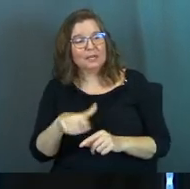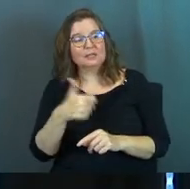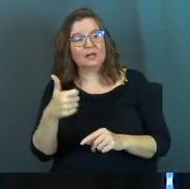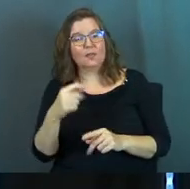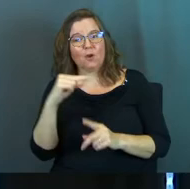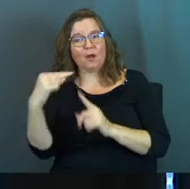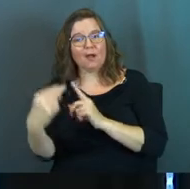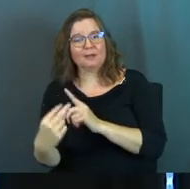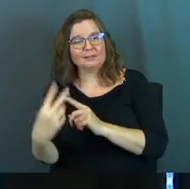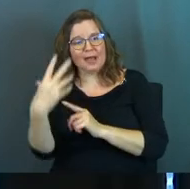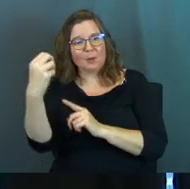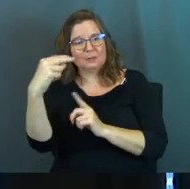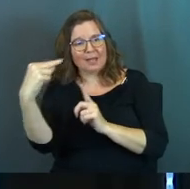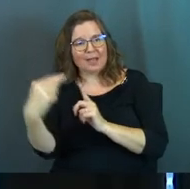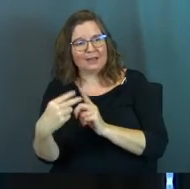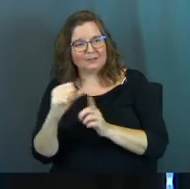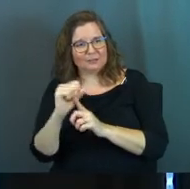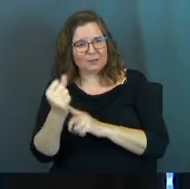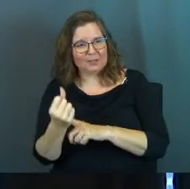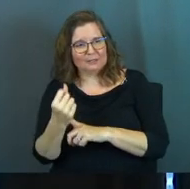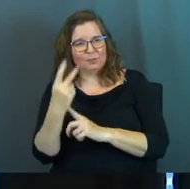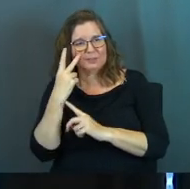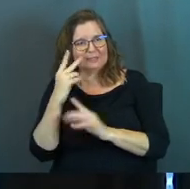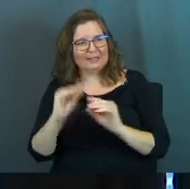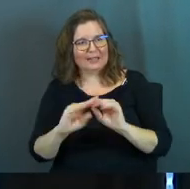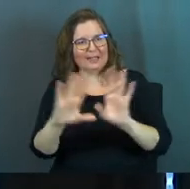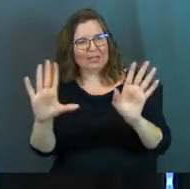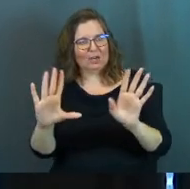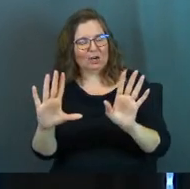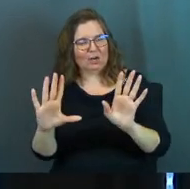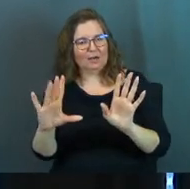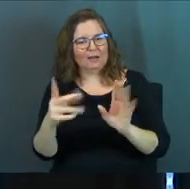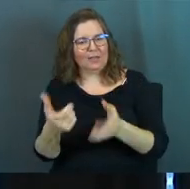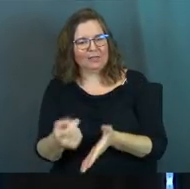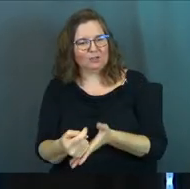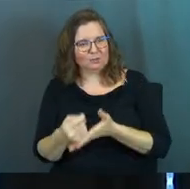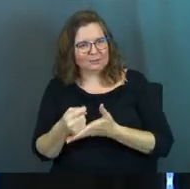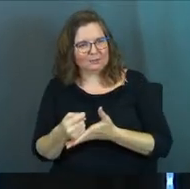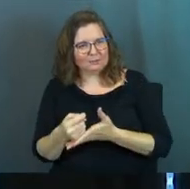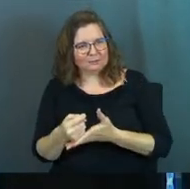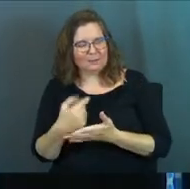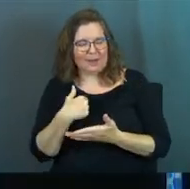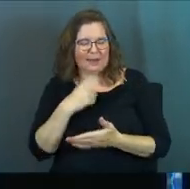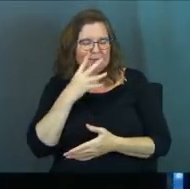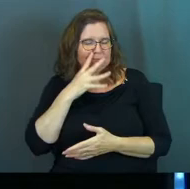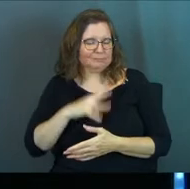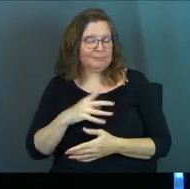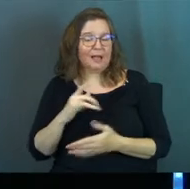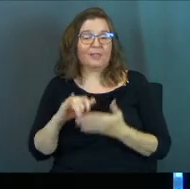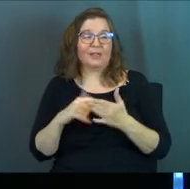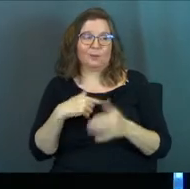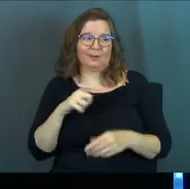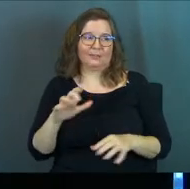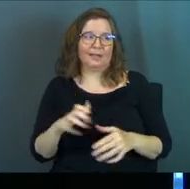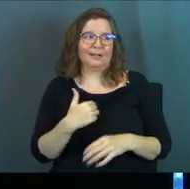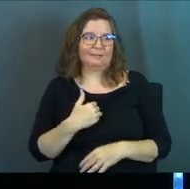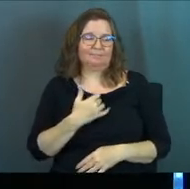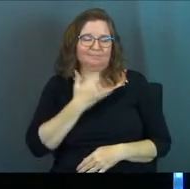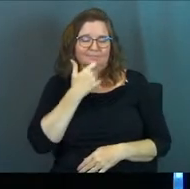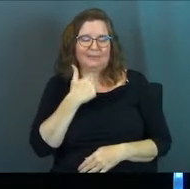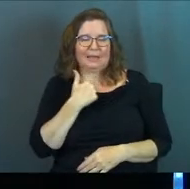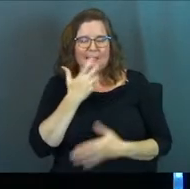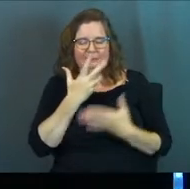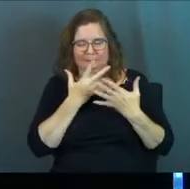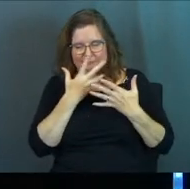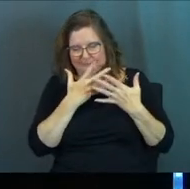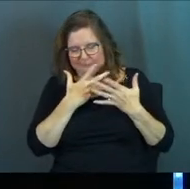is a pair of eyes outside of the situation that can look at it objectively and treat you. And he's like, that's what I should have done. And that's why